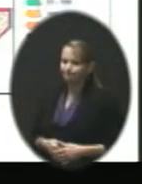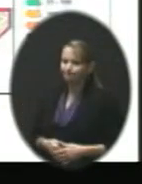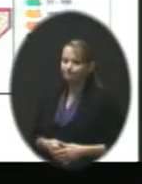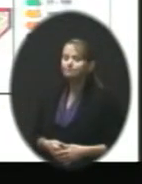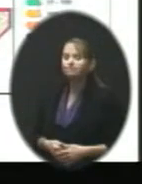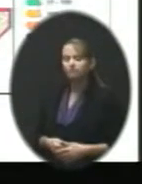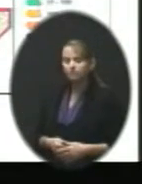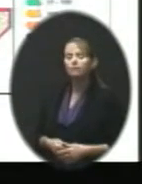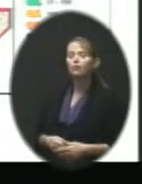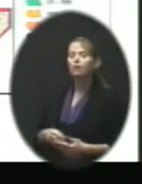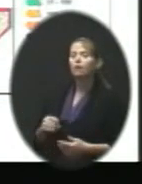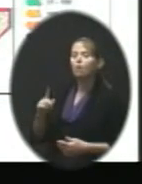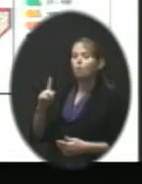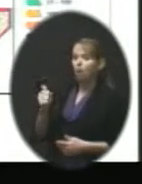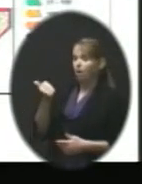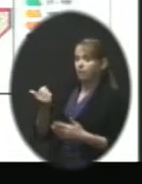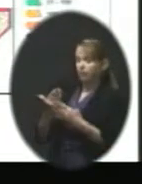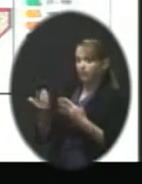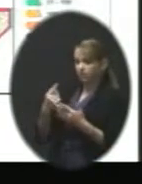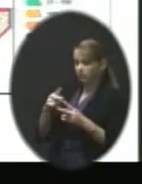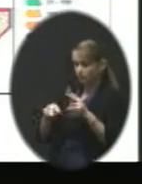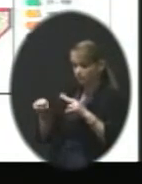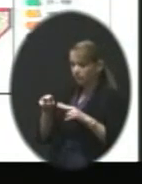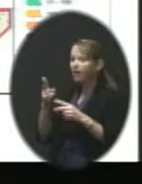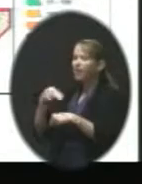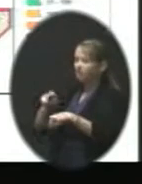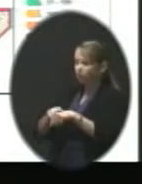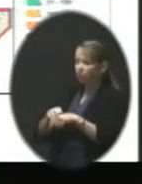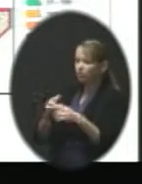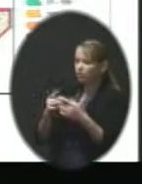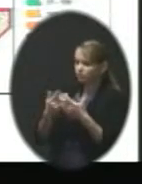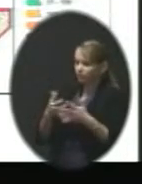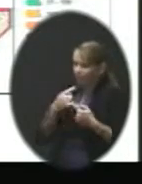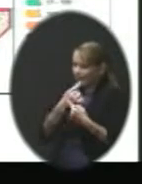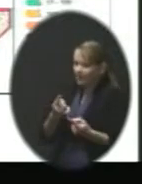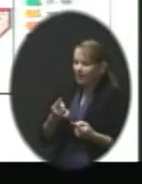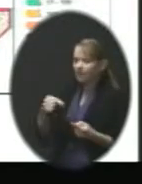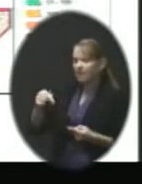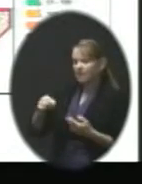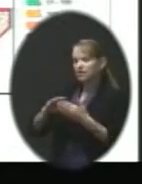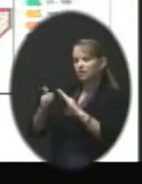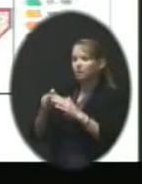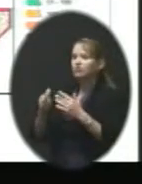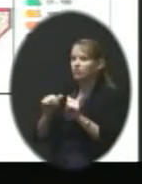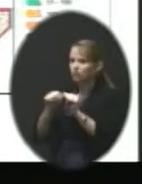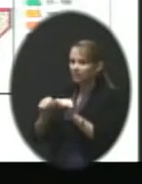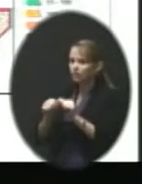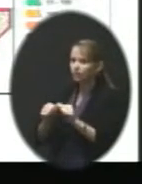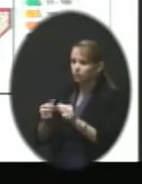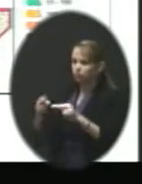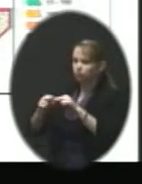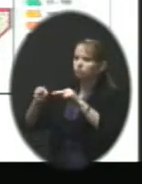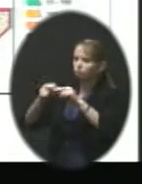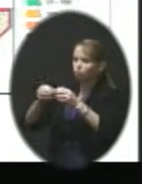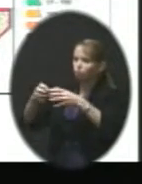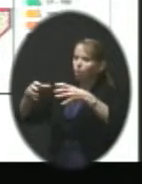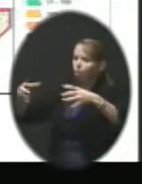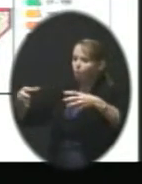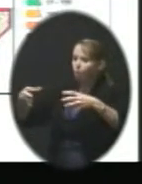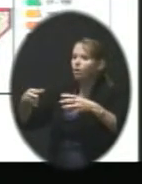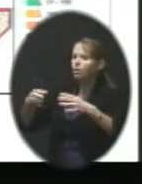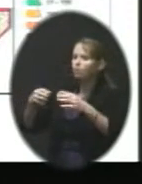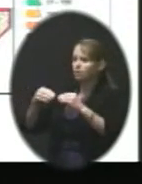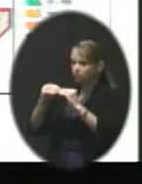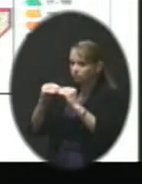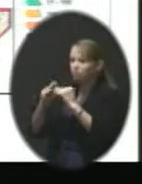One of the other pieces we looked at, and of course we talked about these were growing communities. And our work session folks and our site council folks asked, and Chris